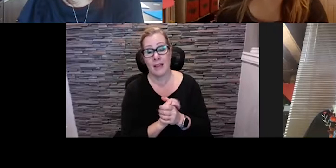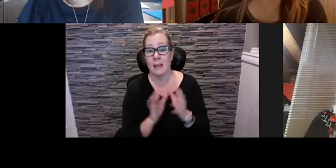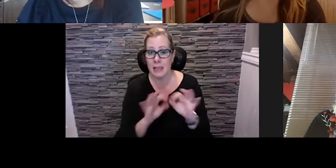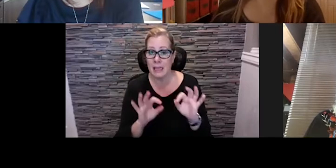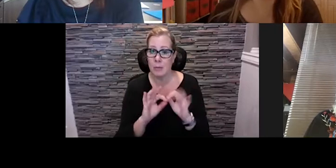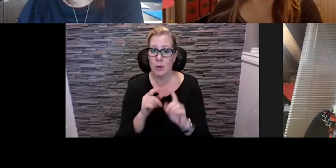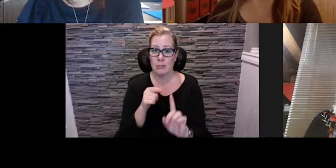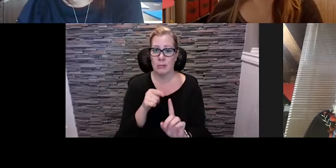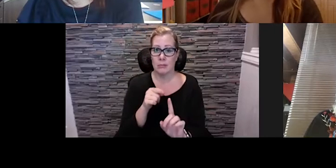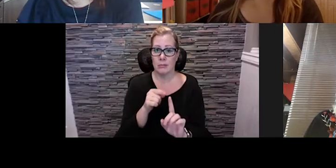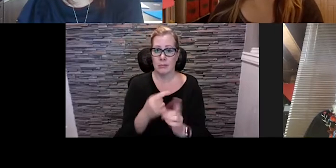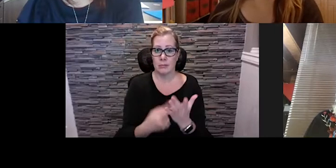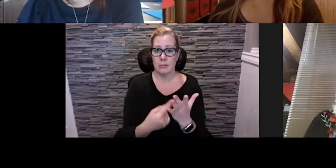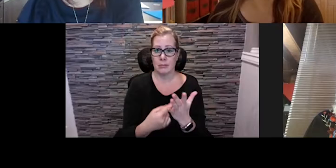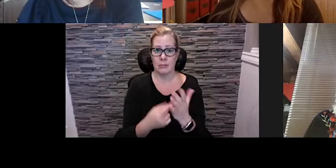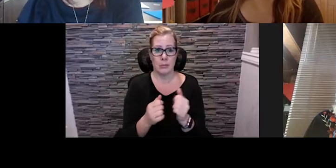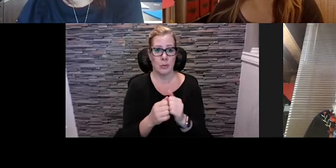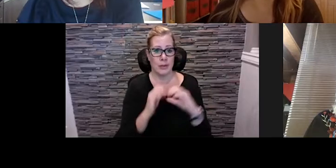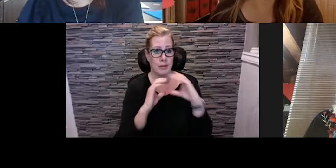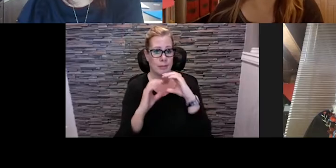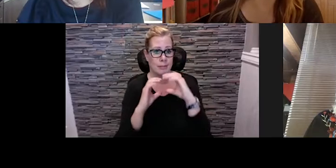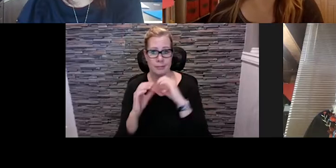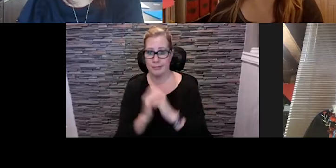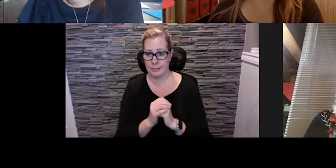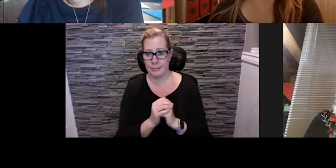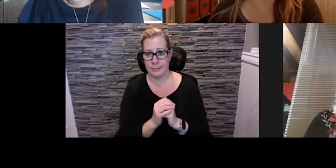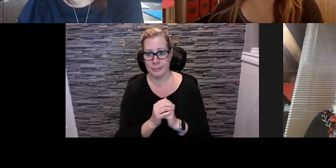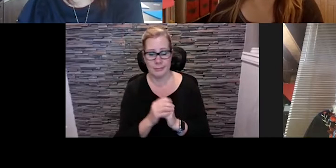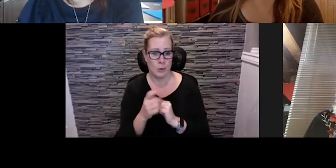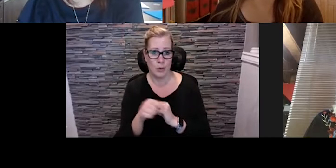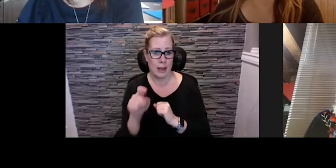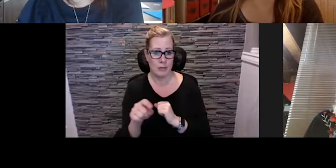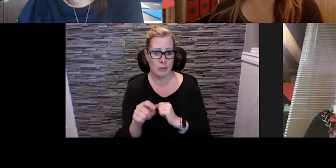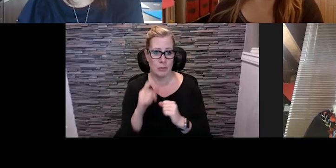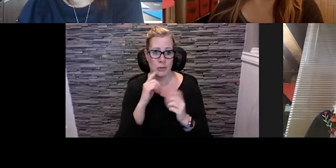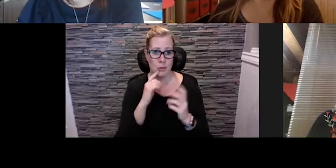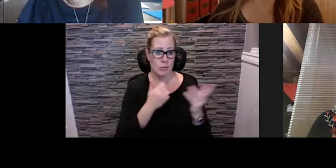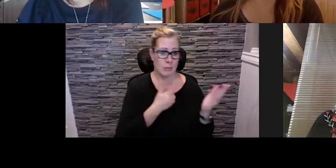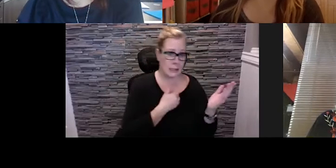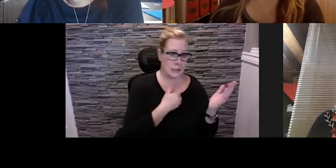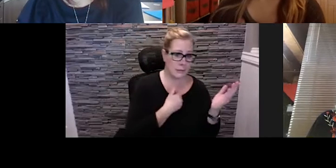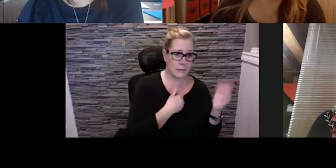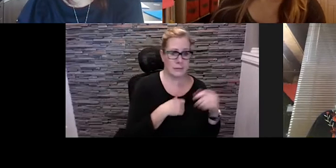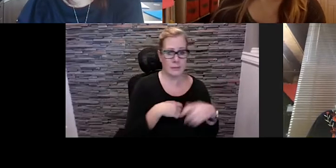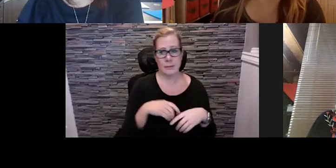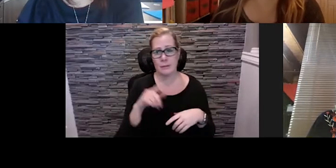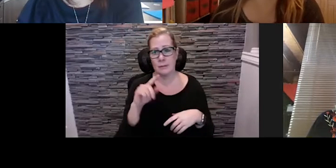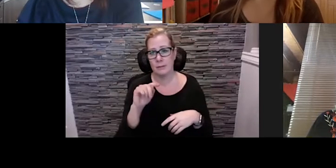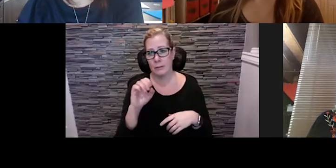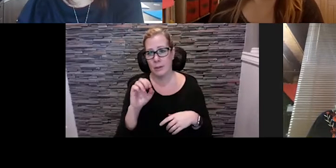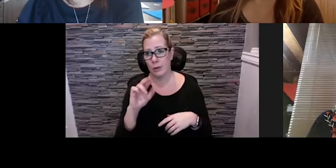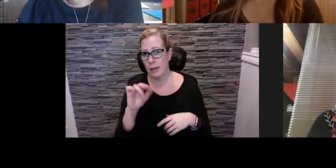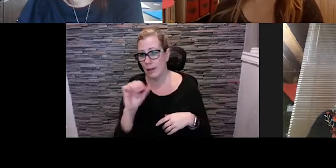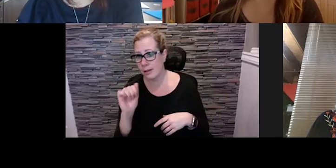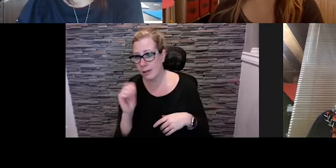in this format is, if you look at, at, at myself and Teresa in particular, and now Jen in